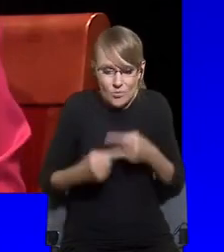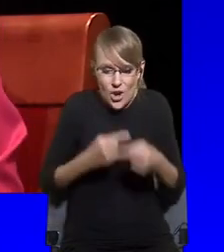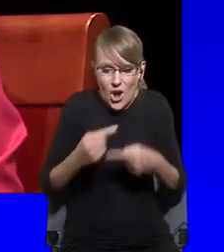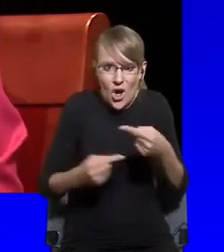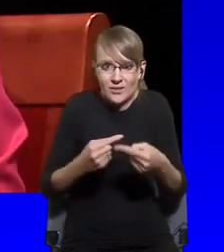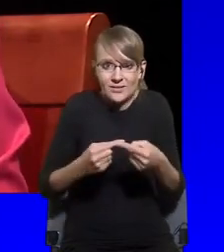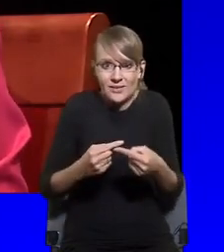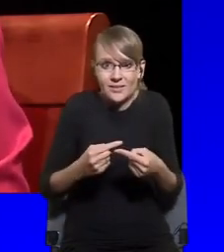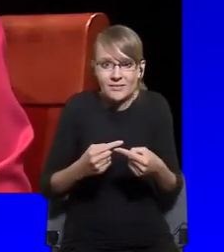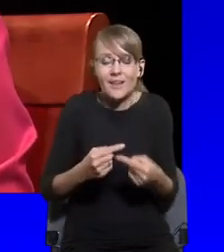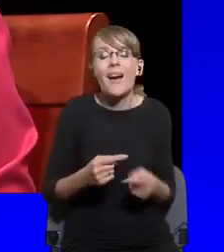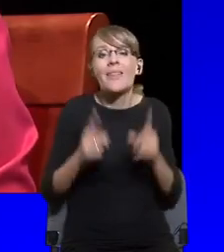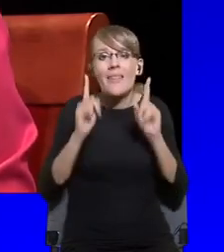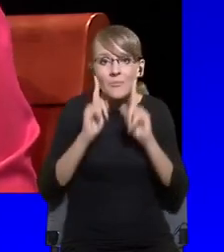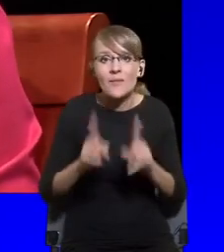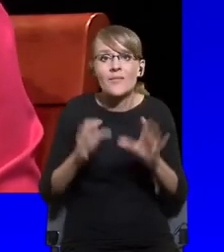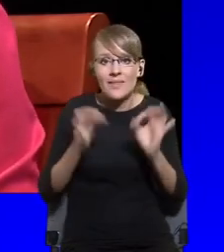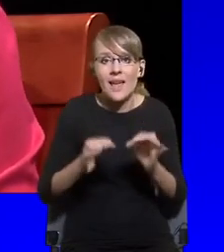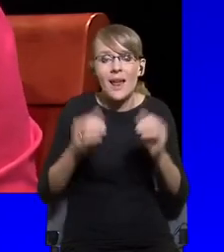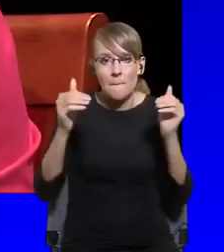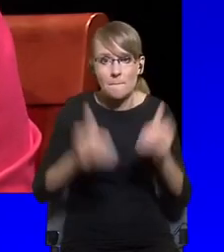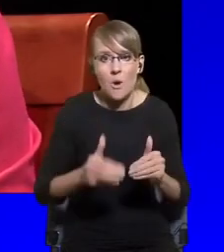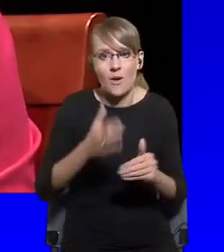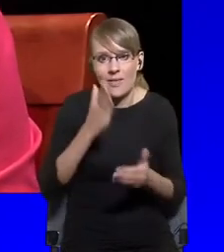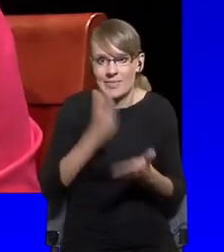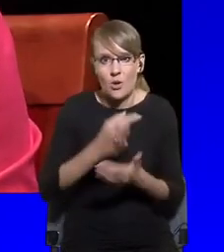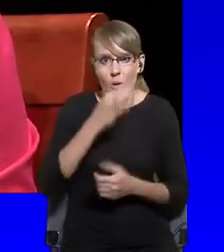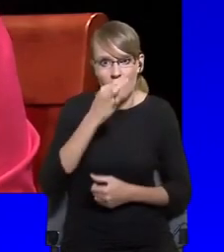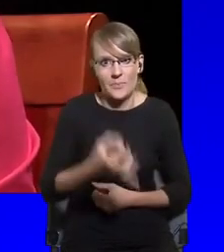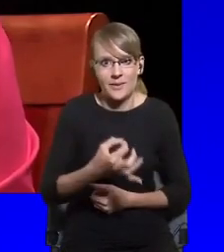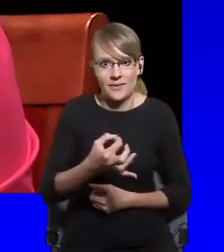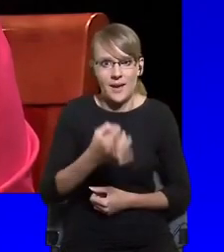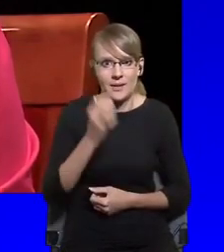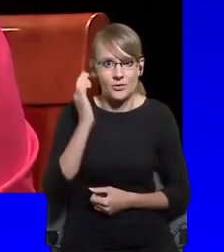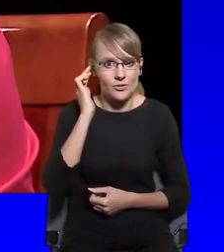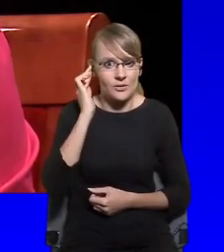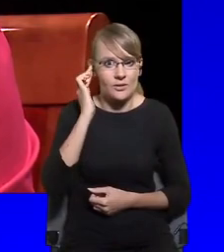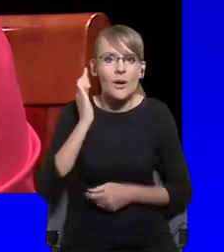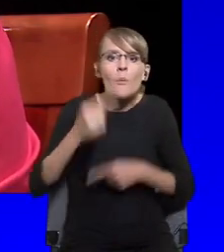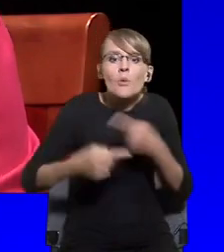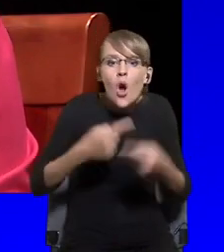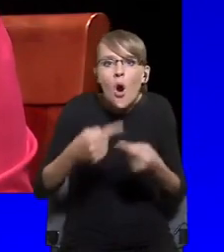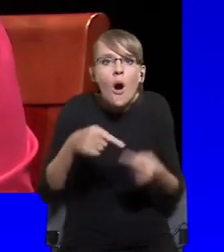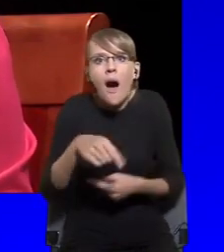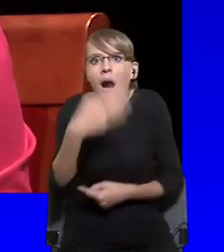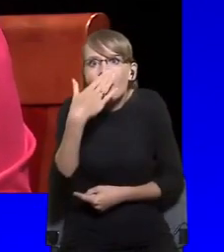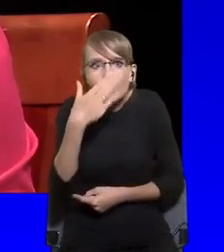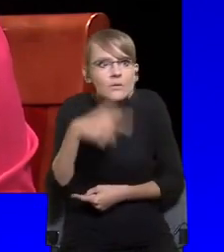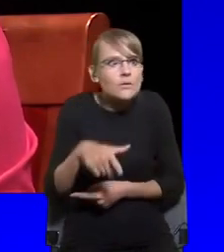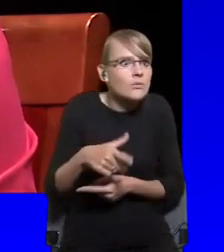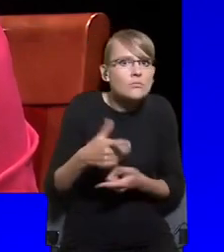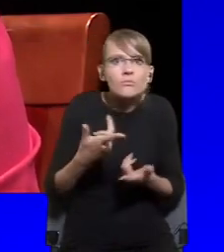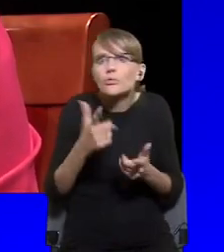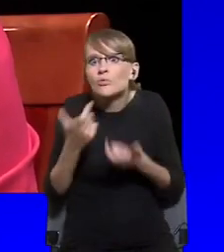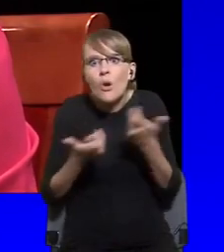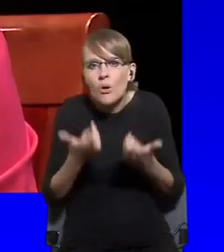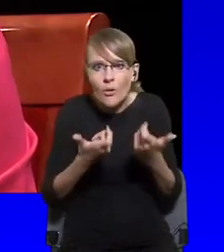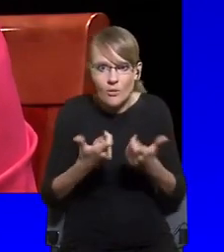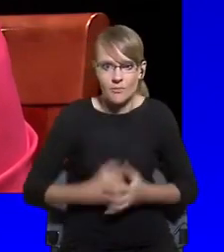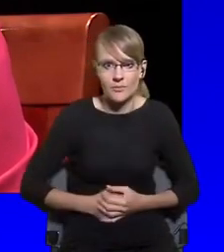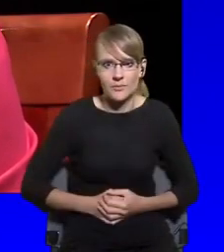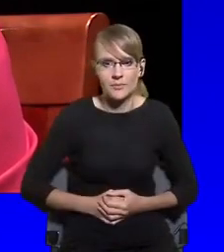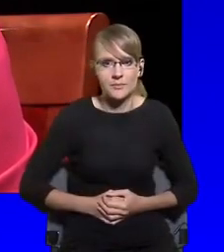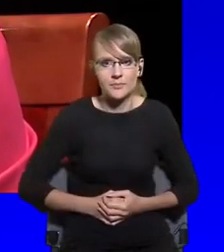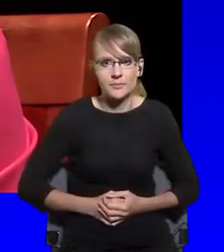only questions about the process, what actually is happening with us. And I just wanted to point at three